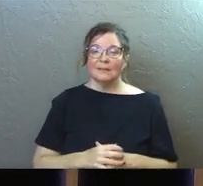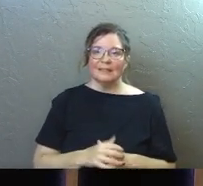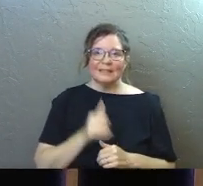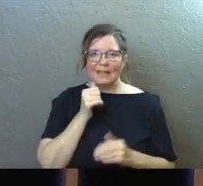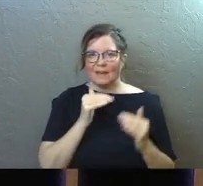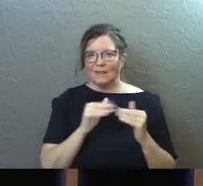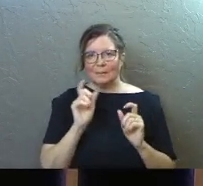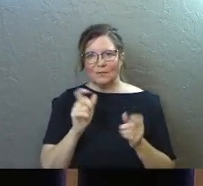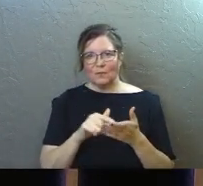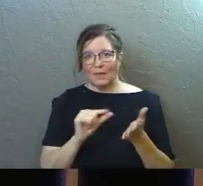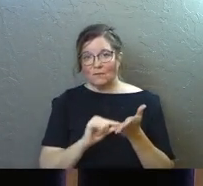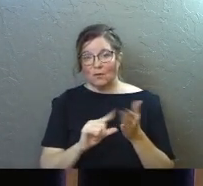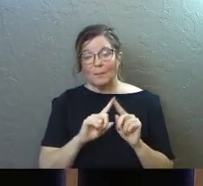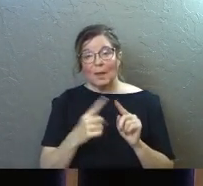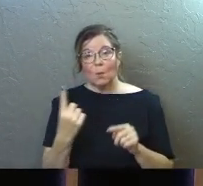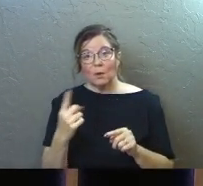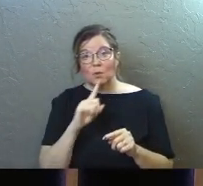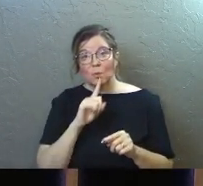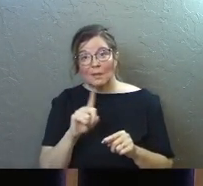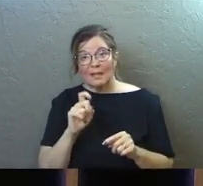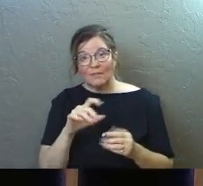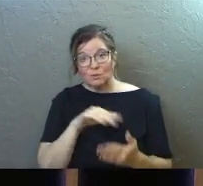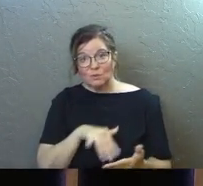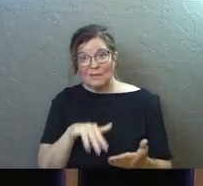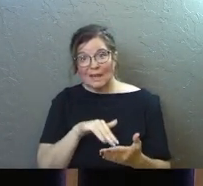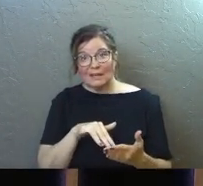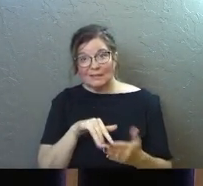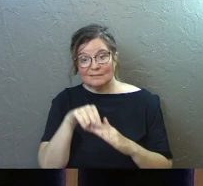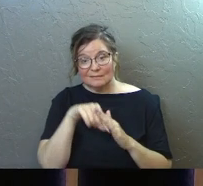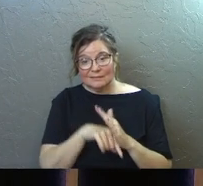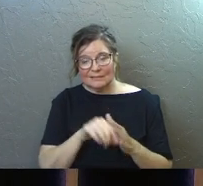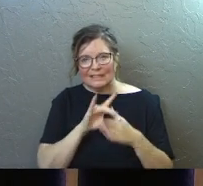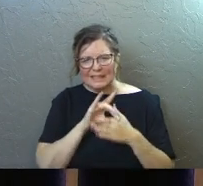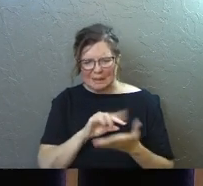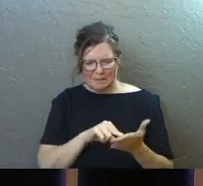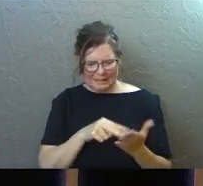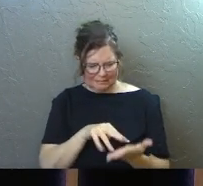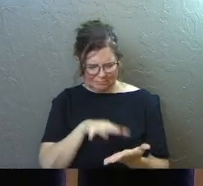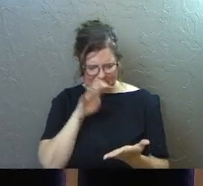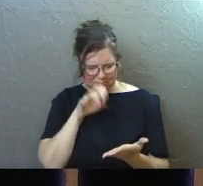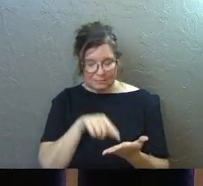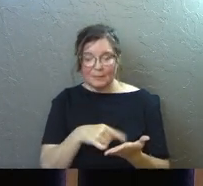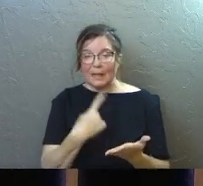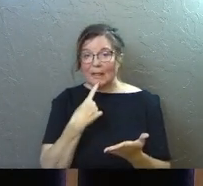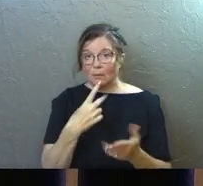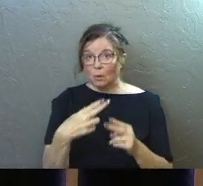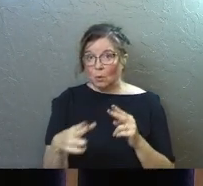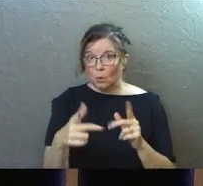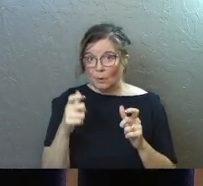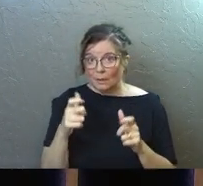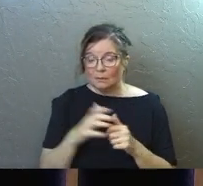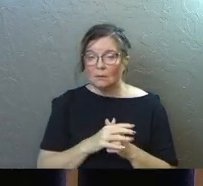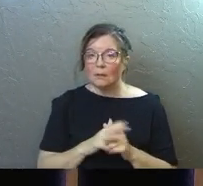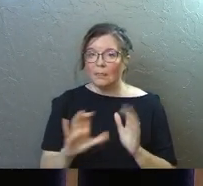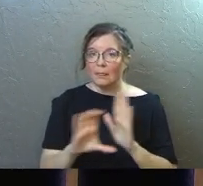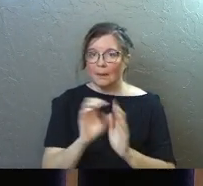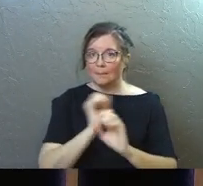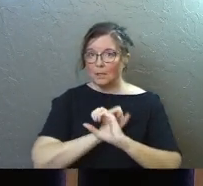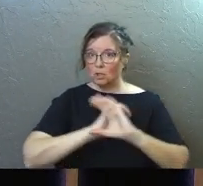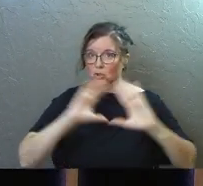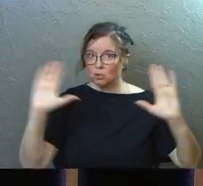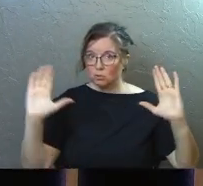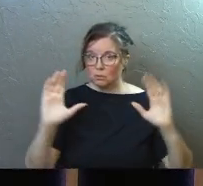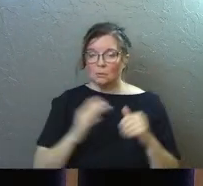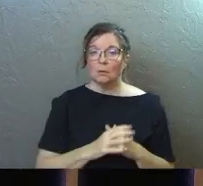unfair that I'm giving you that verse, but that's one that you've really got to study. You've got to study the context of it. But let me just tell you just quickly the picture there